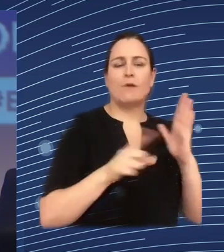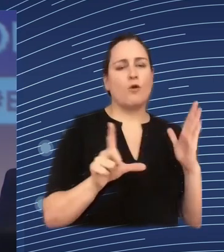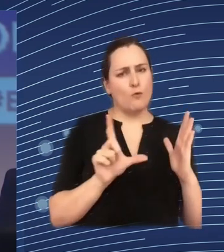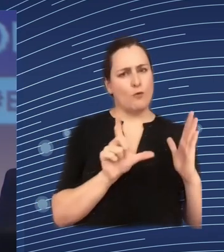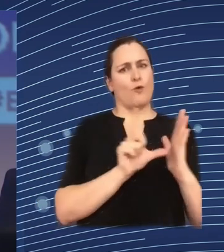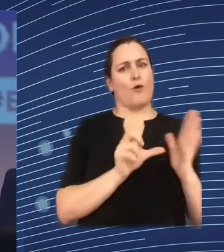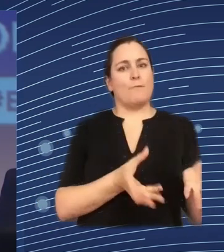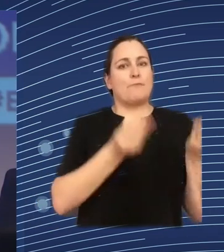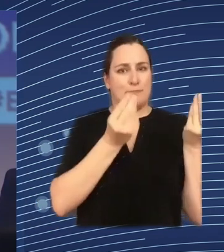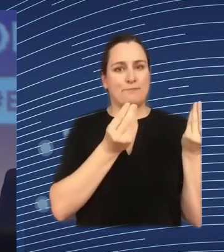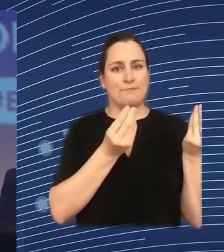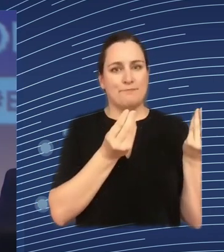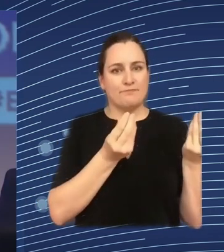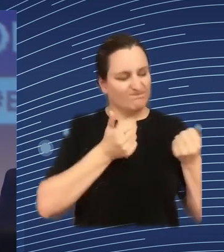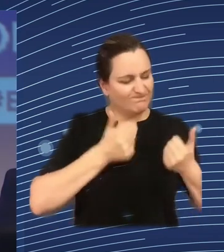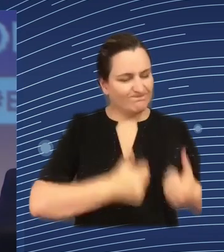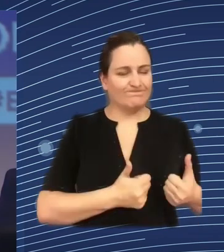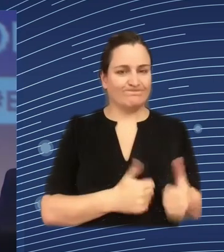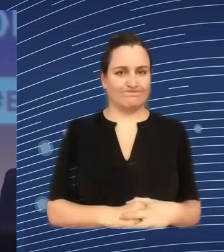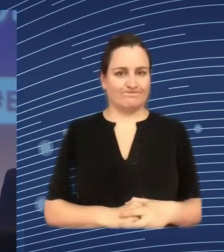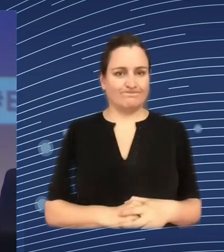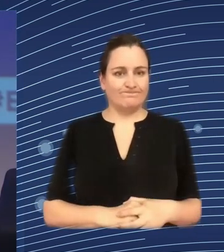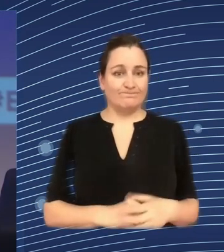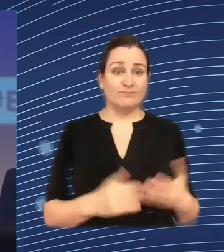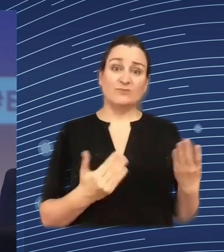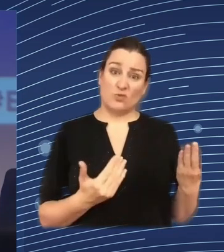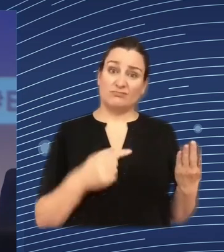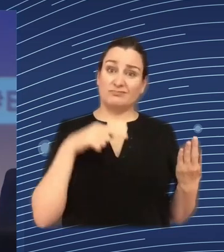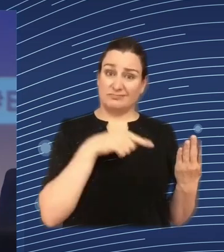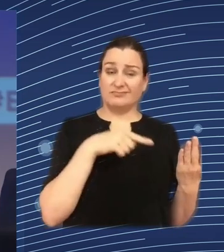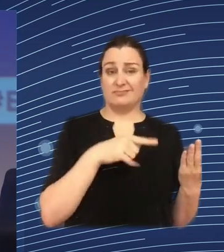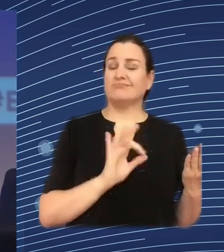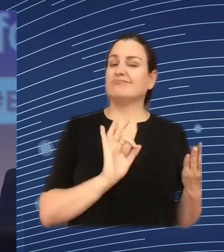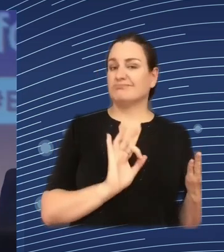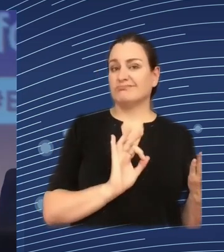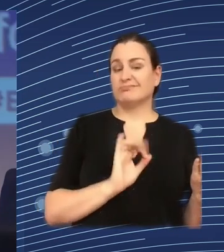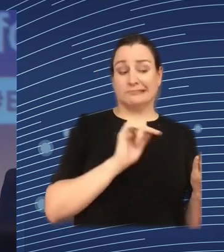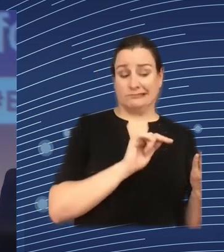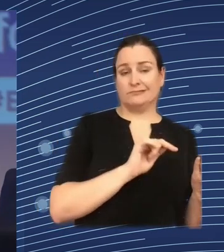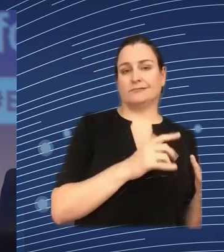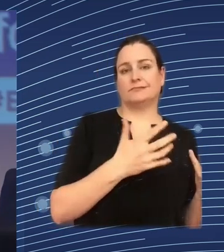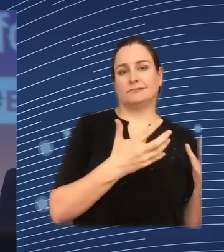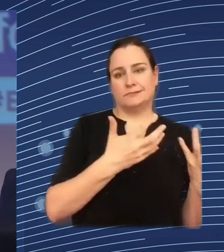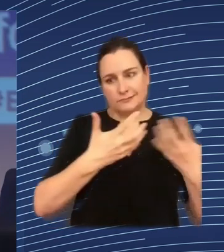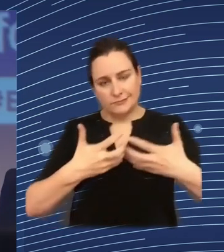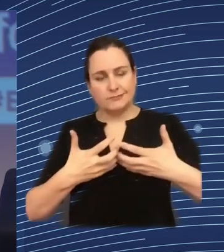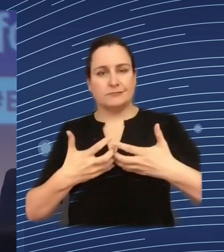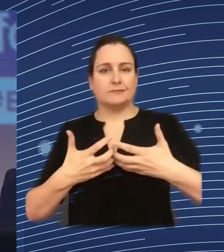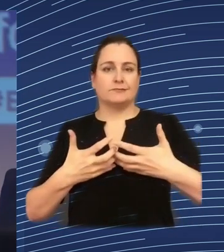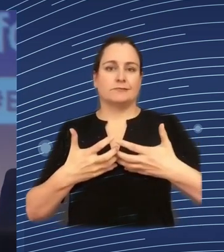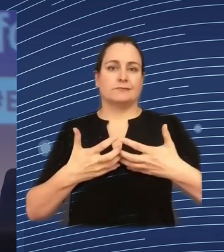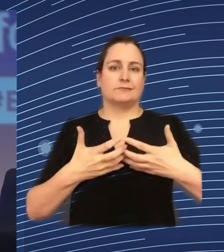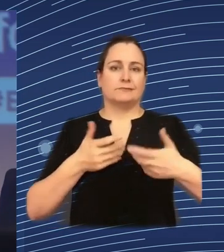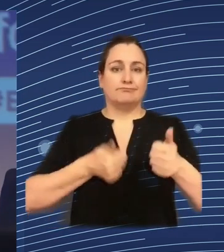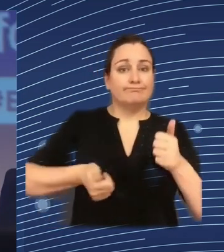we get data protection law for employees so then the authorities can